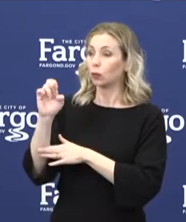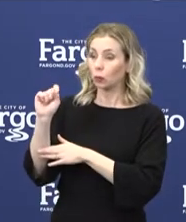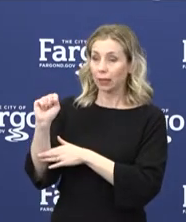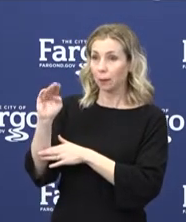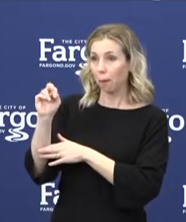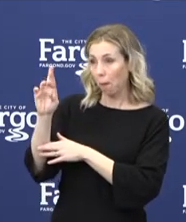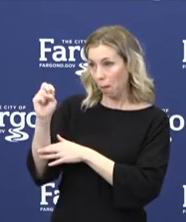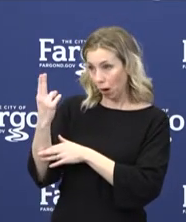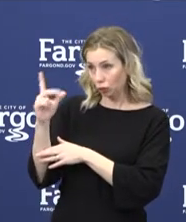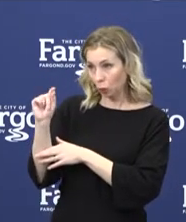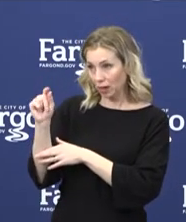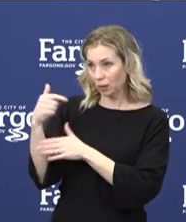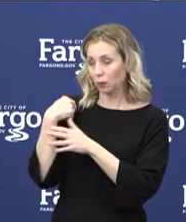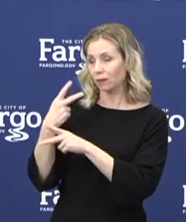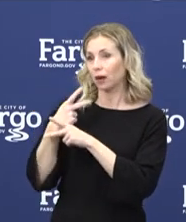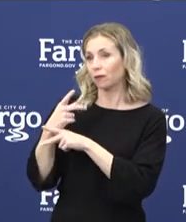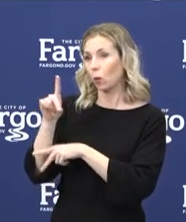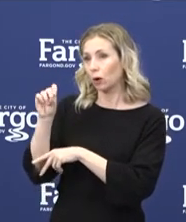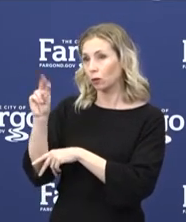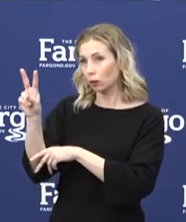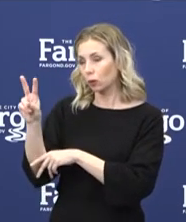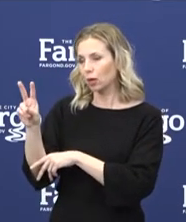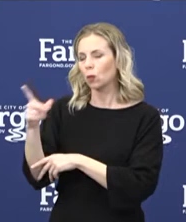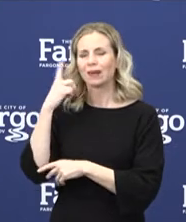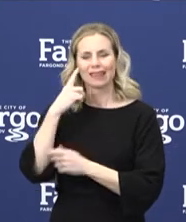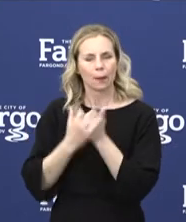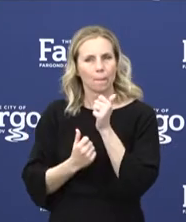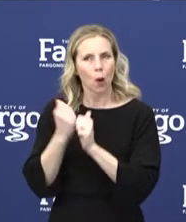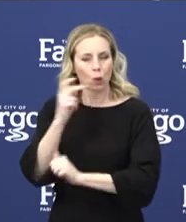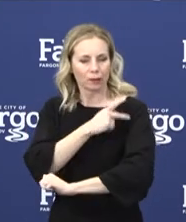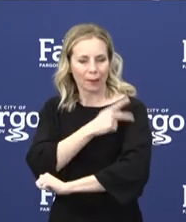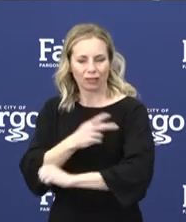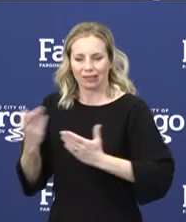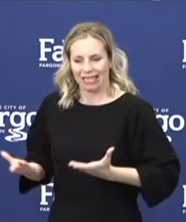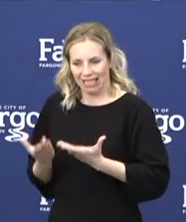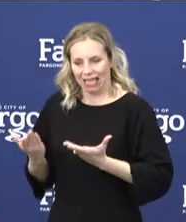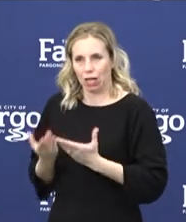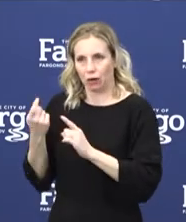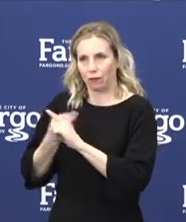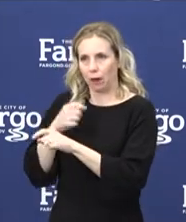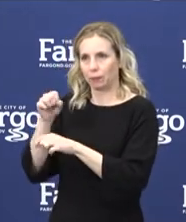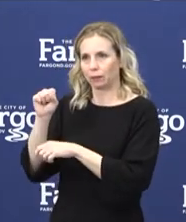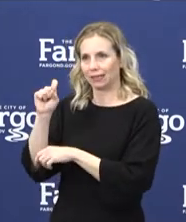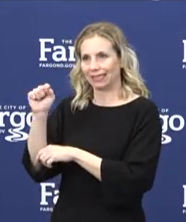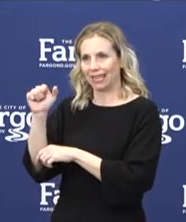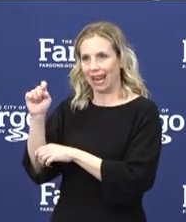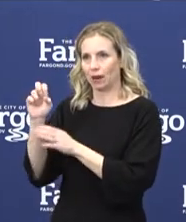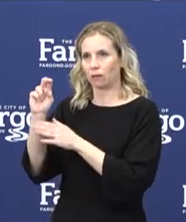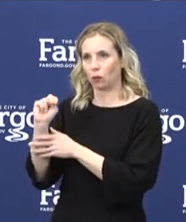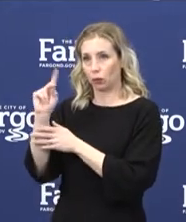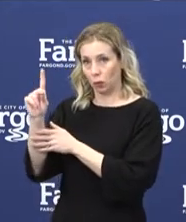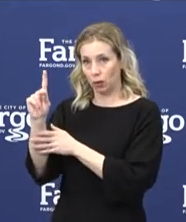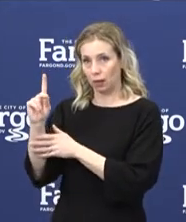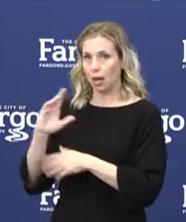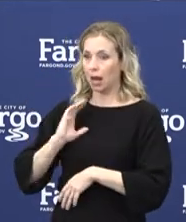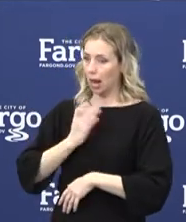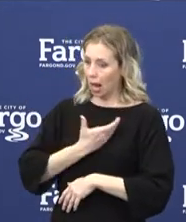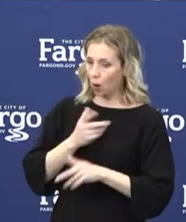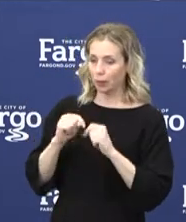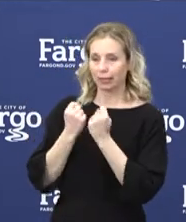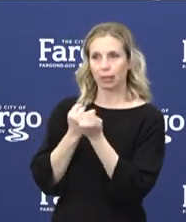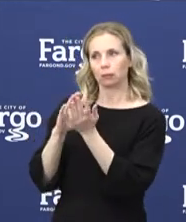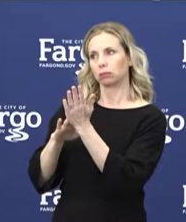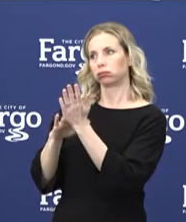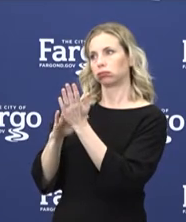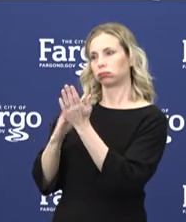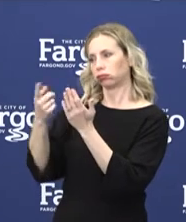this is the majority of patients hospitalized in the state of North Dakota. And it's a credit to our team that they really have stepped up and are well prepared